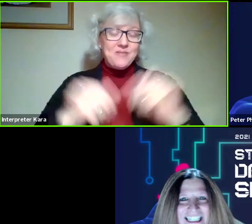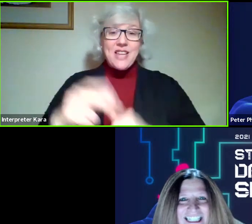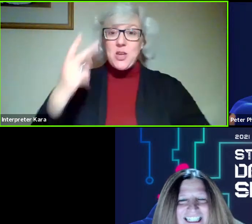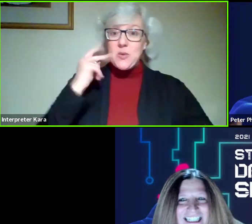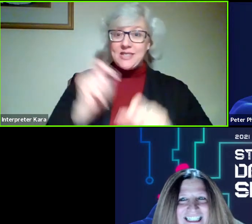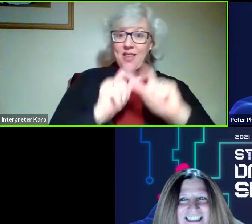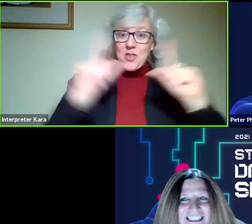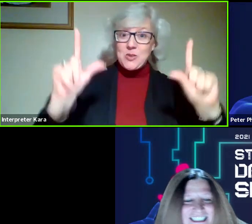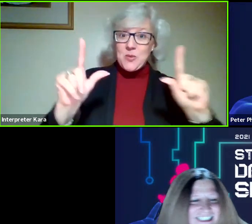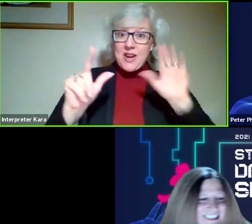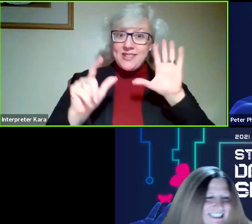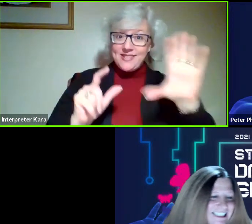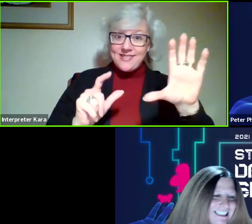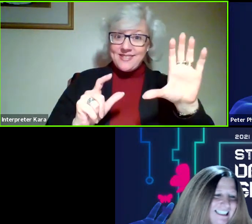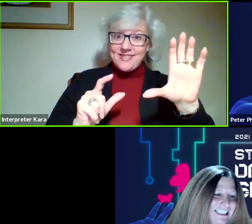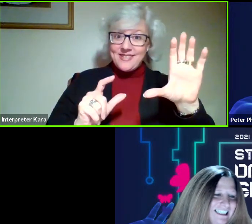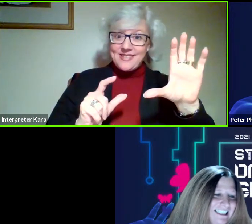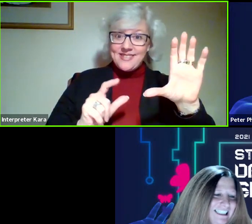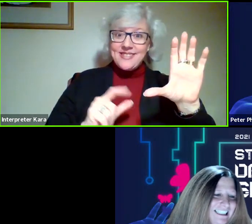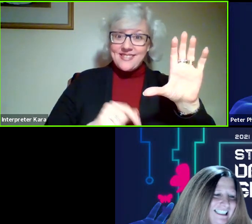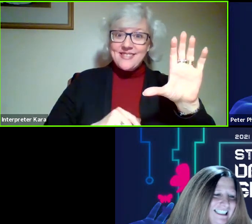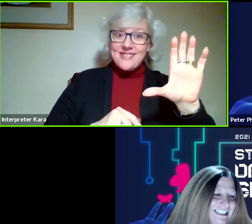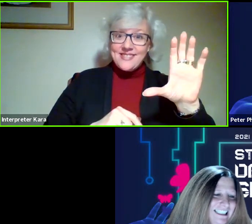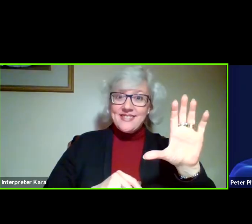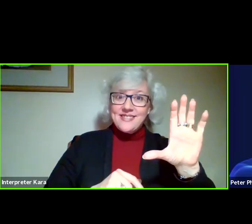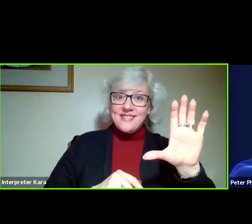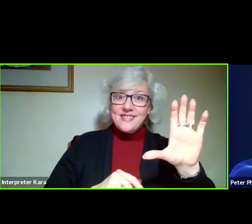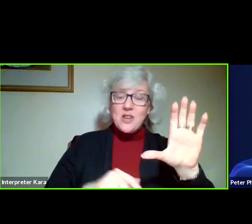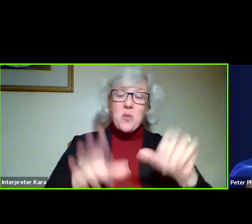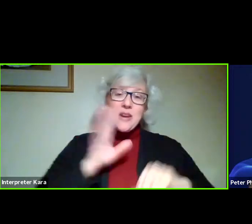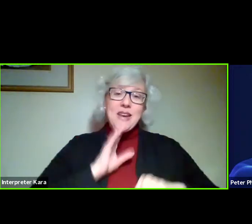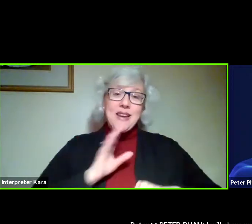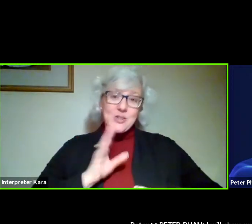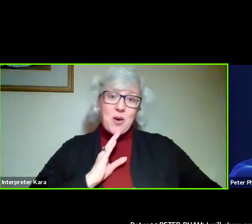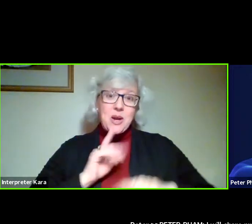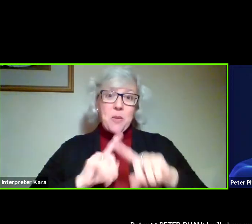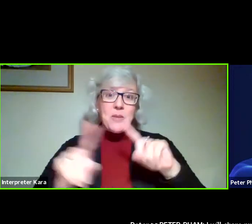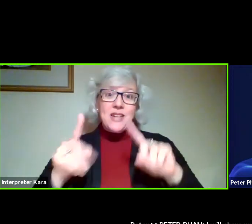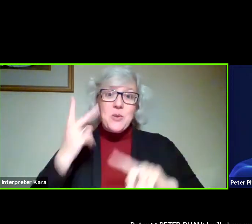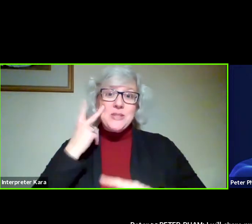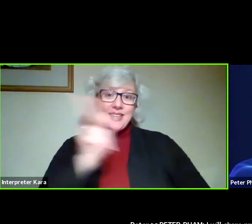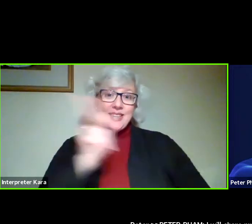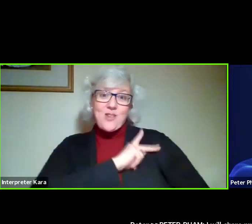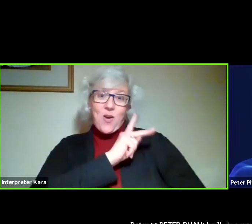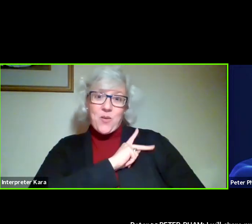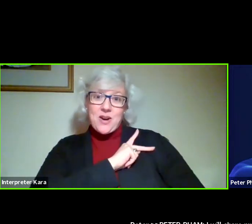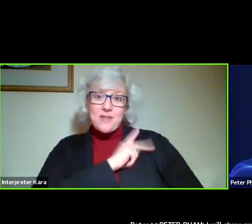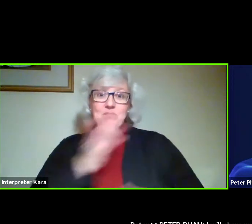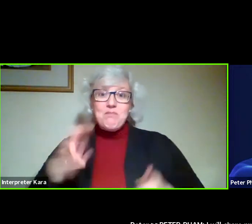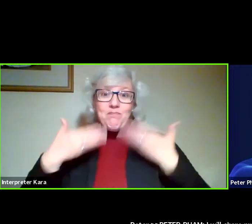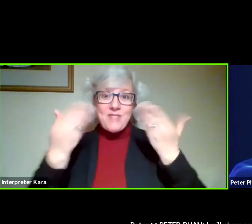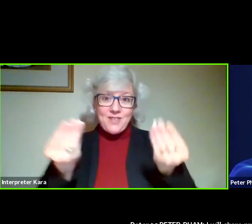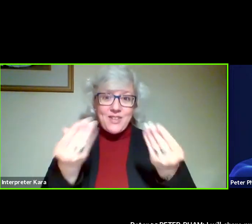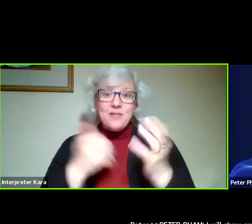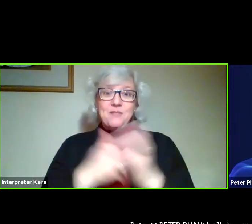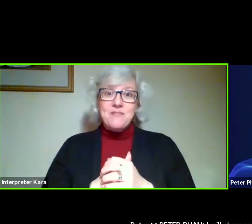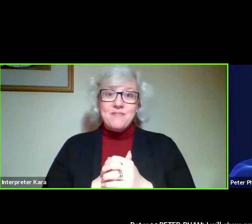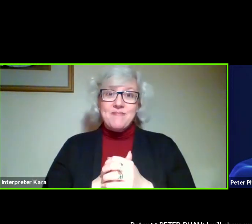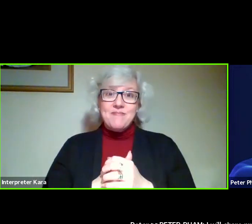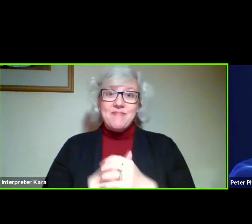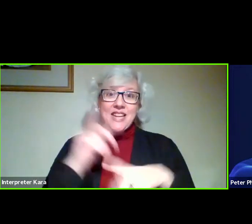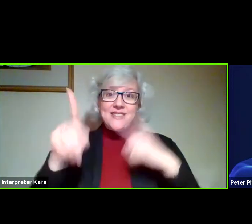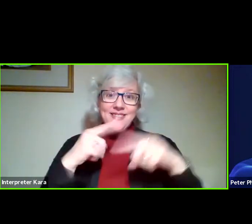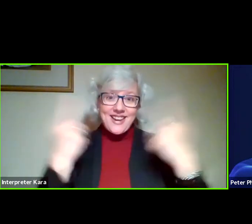screen on, you'll see the screen as I talk, but you will see Cara provide our signing.